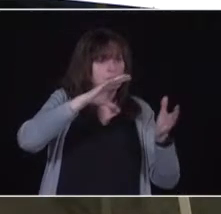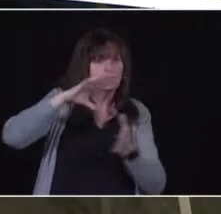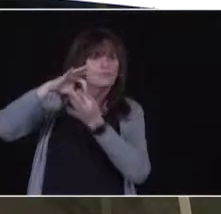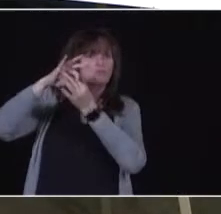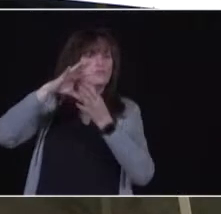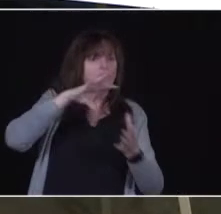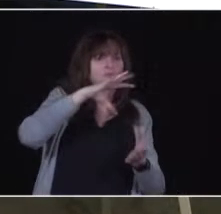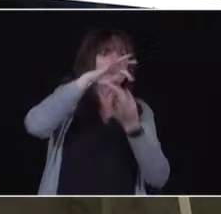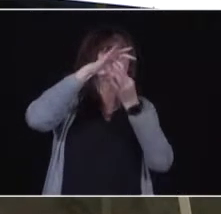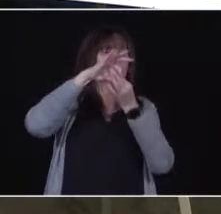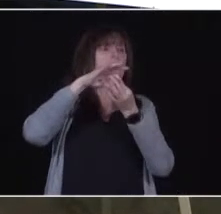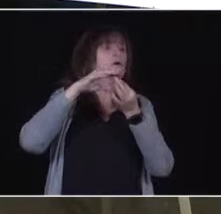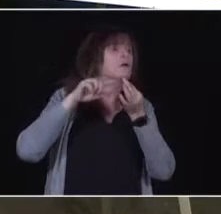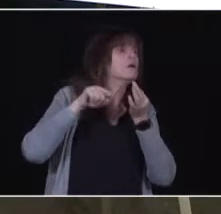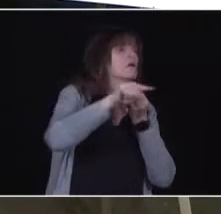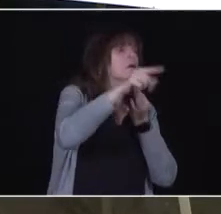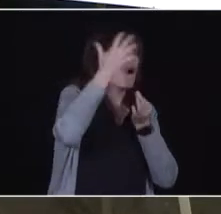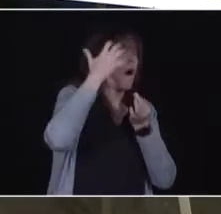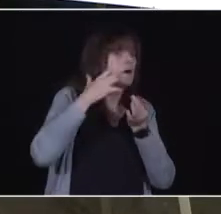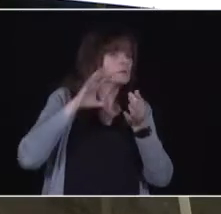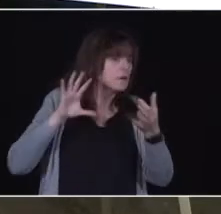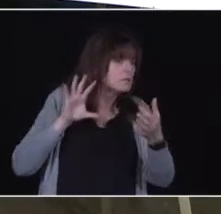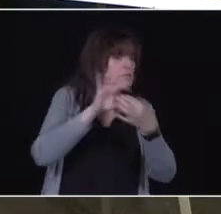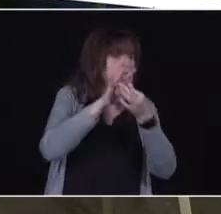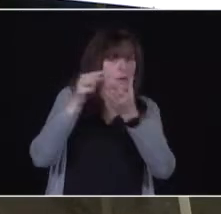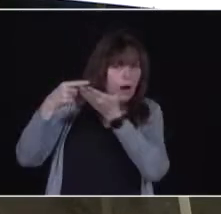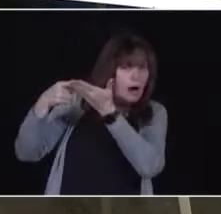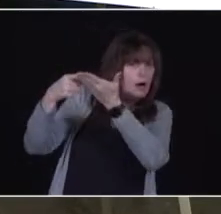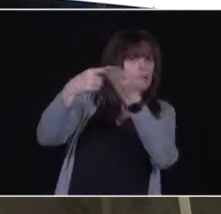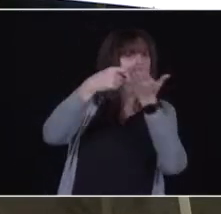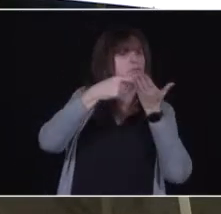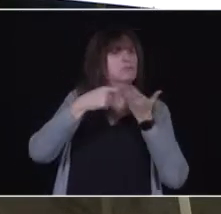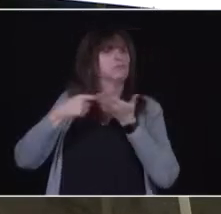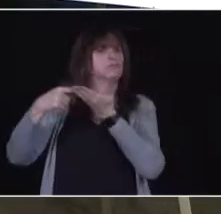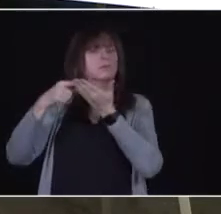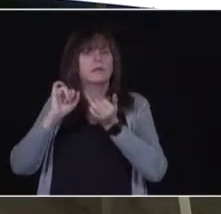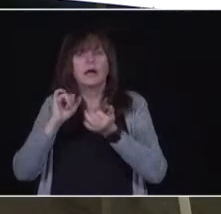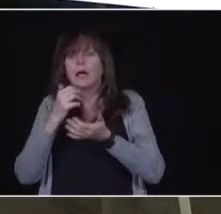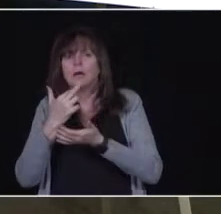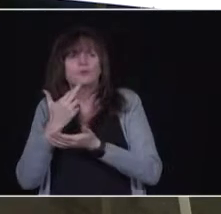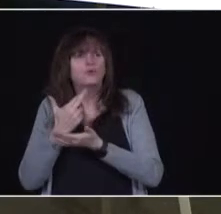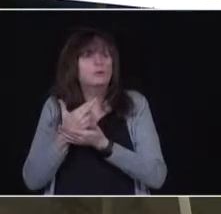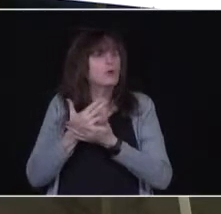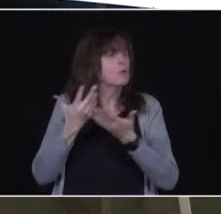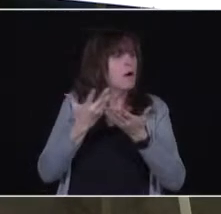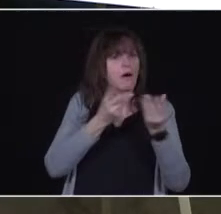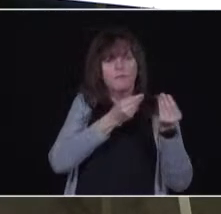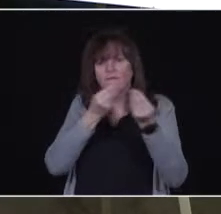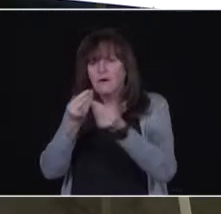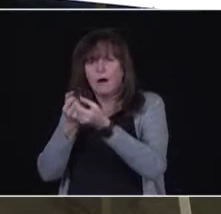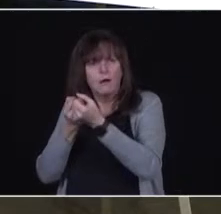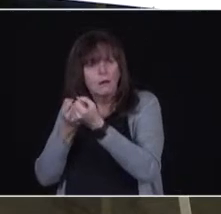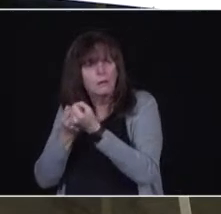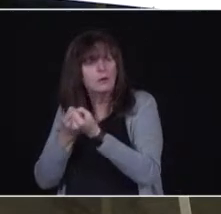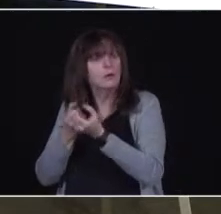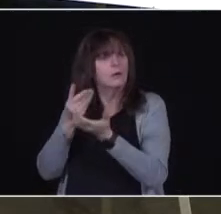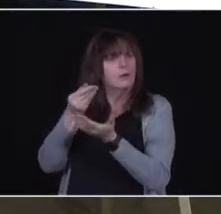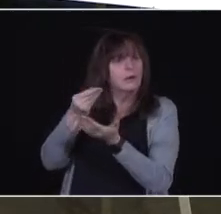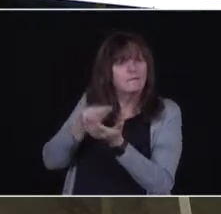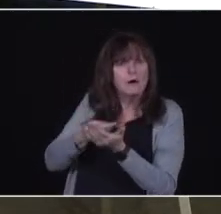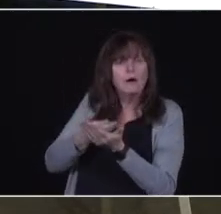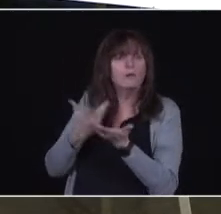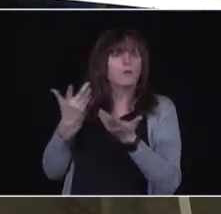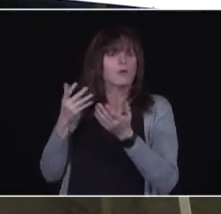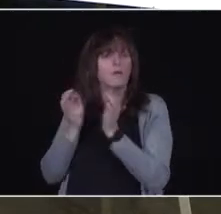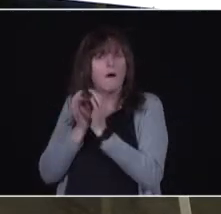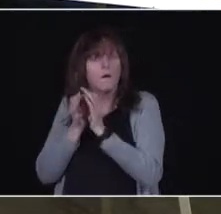professionals, and with the pharmacies. We're going to bring resources and have brought resources to them, money to pay for the extra costs that they have, money to